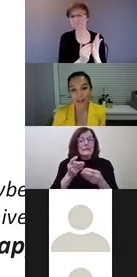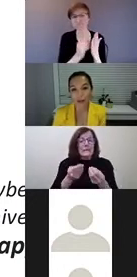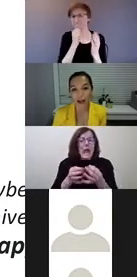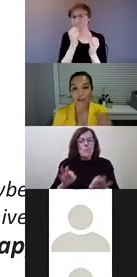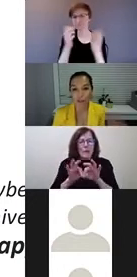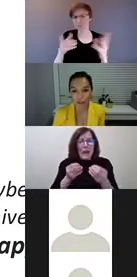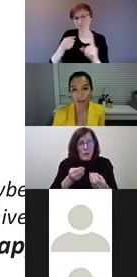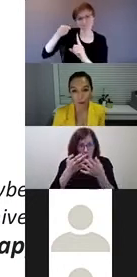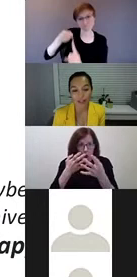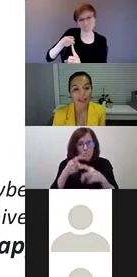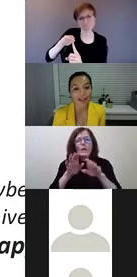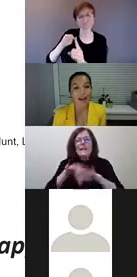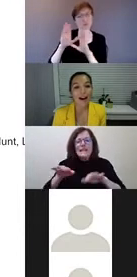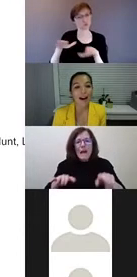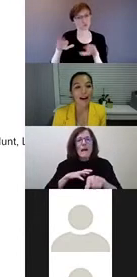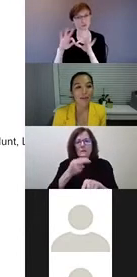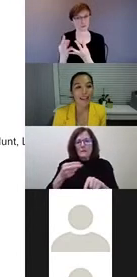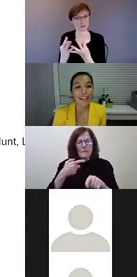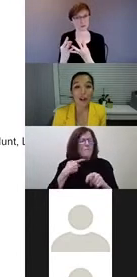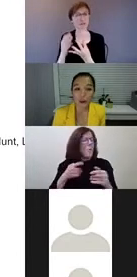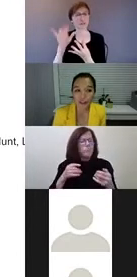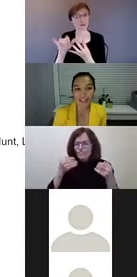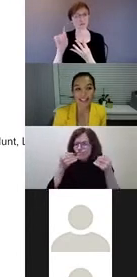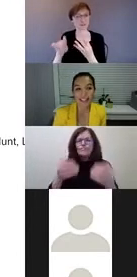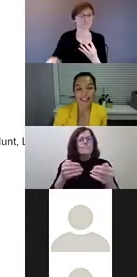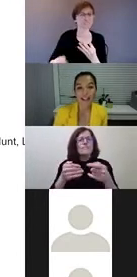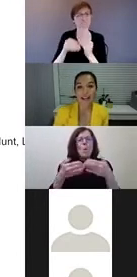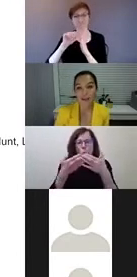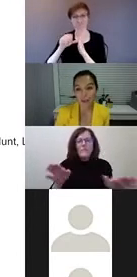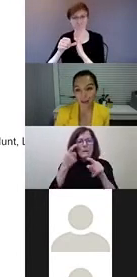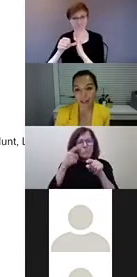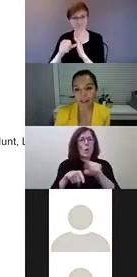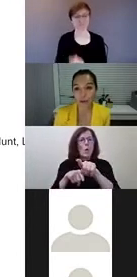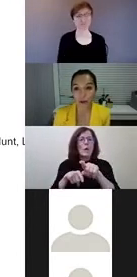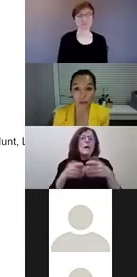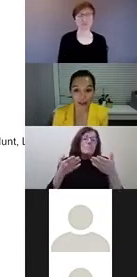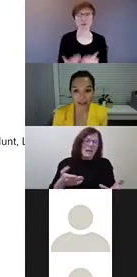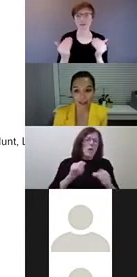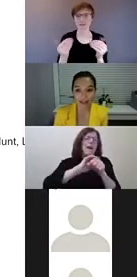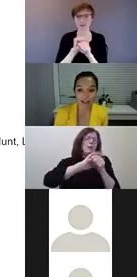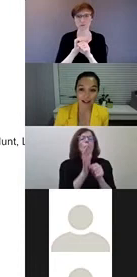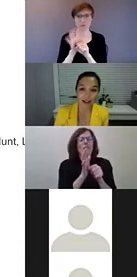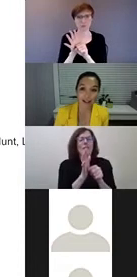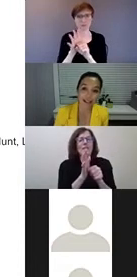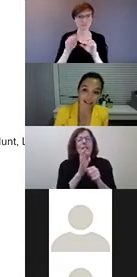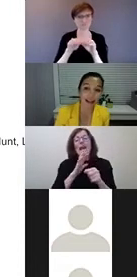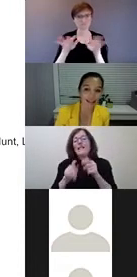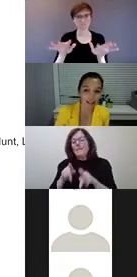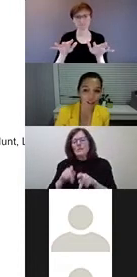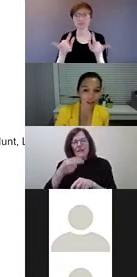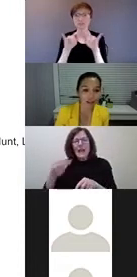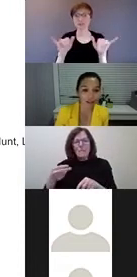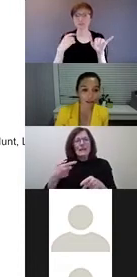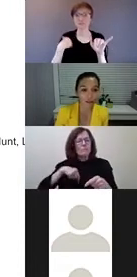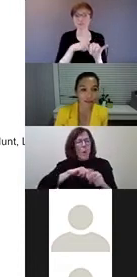discourse that we have to bring forward. In the COVID-19 responses, we're also analyzing Canadian and